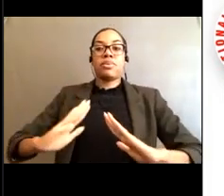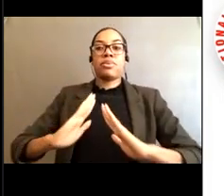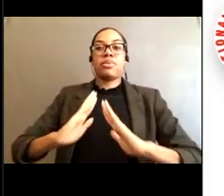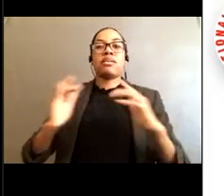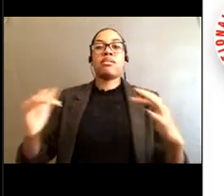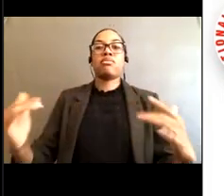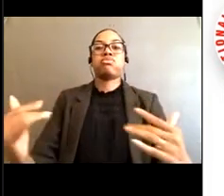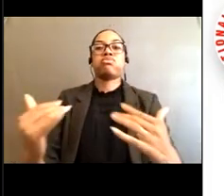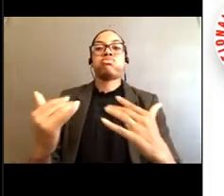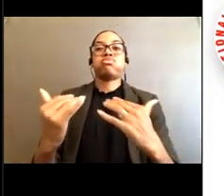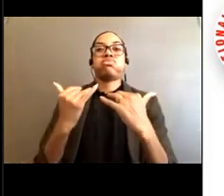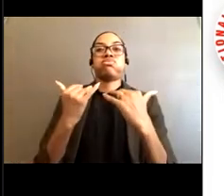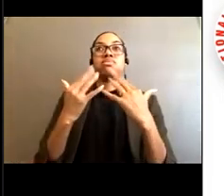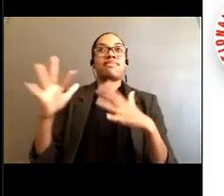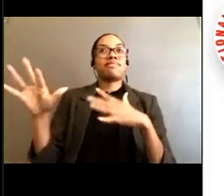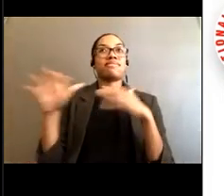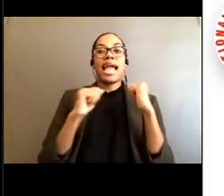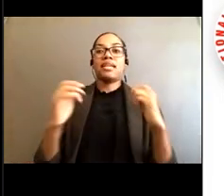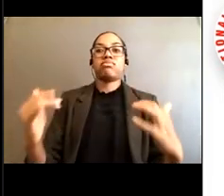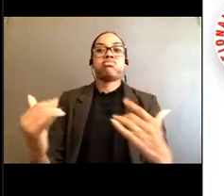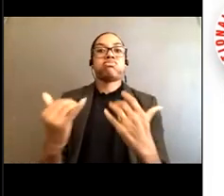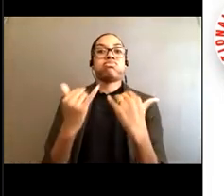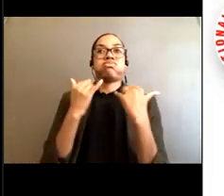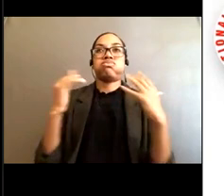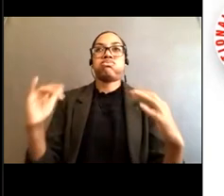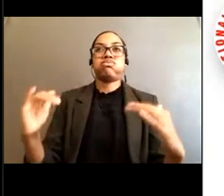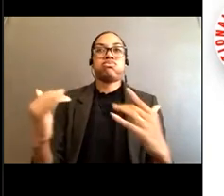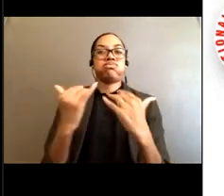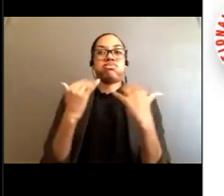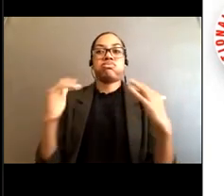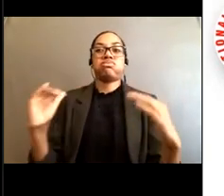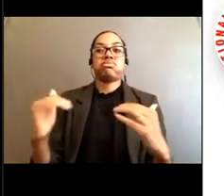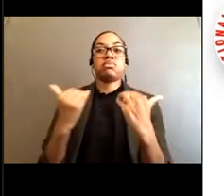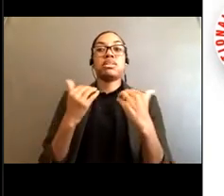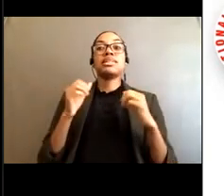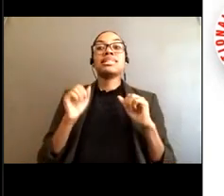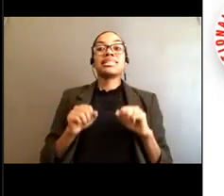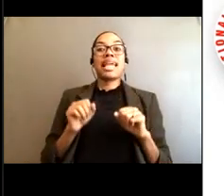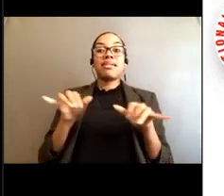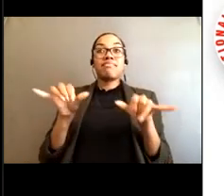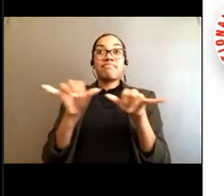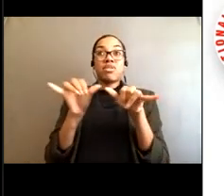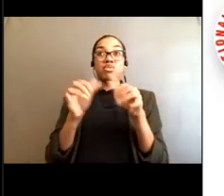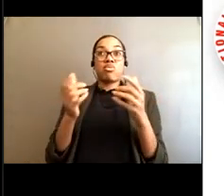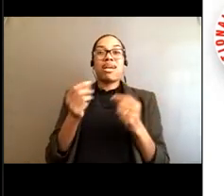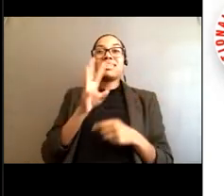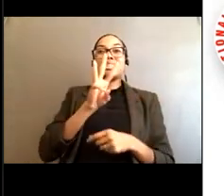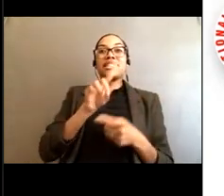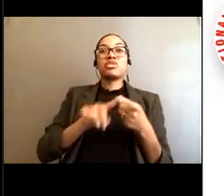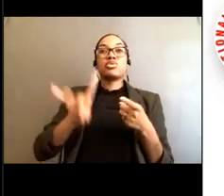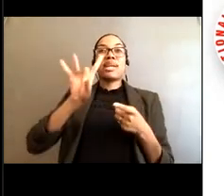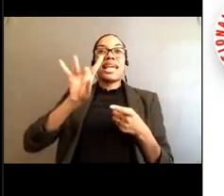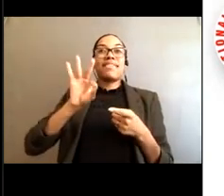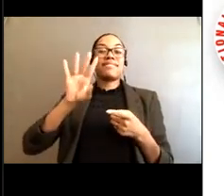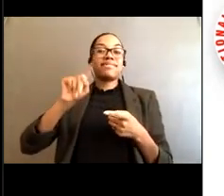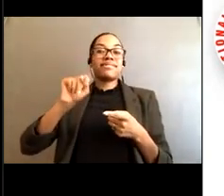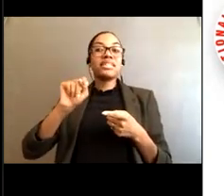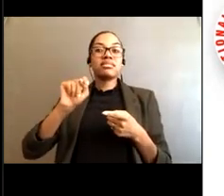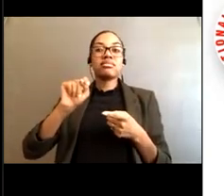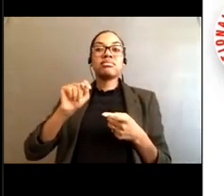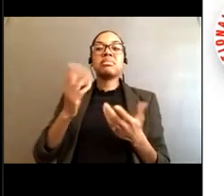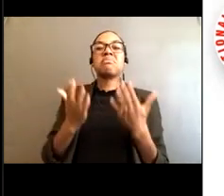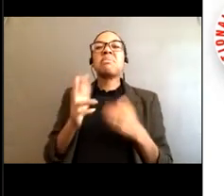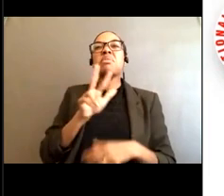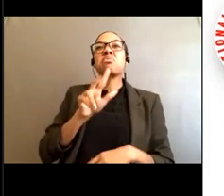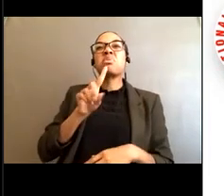could be six to eight feet per second or about three to five miles per hour, and that might not seem like a lot, but that's actually